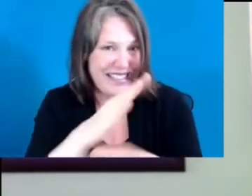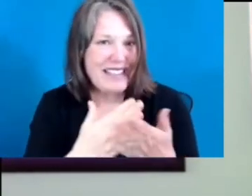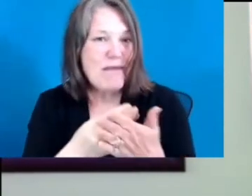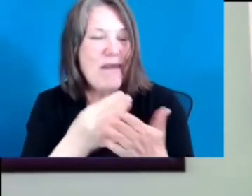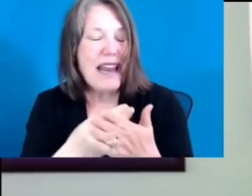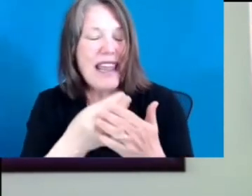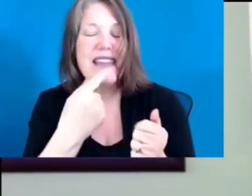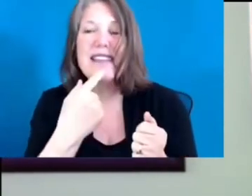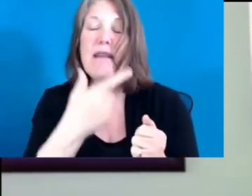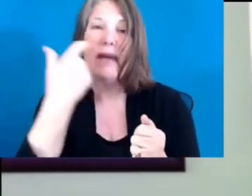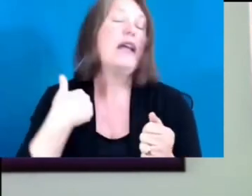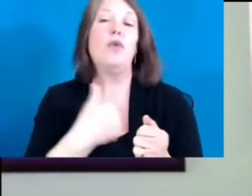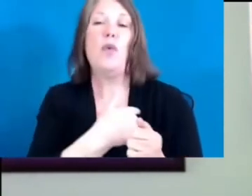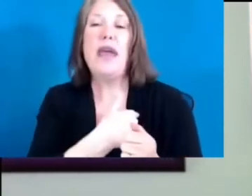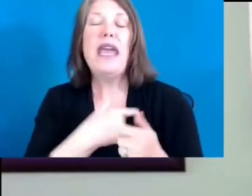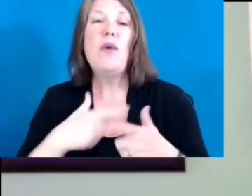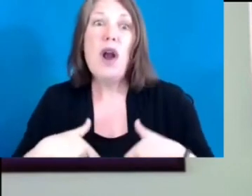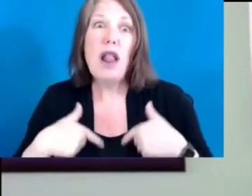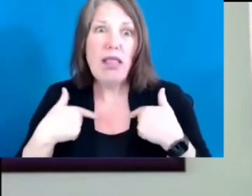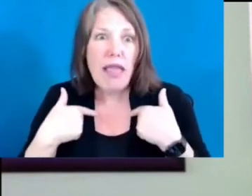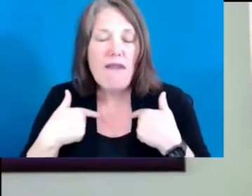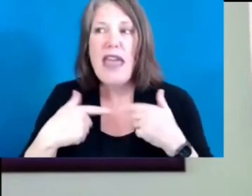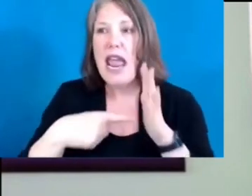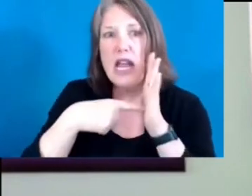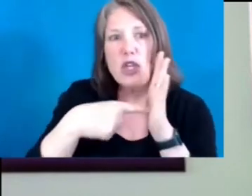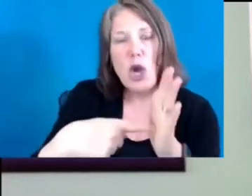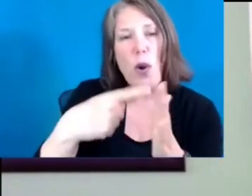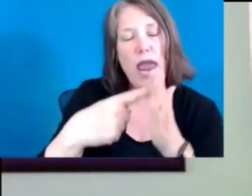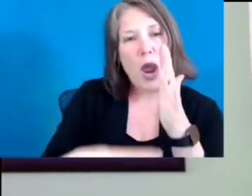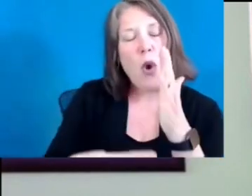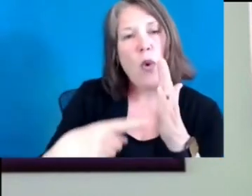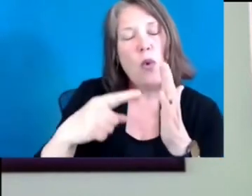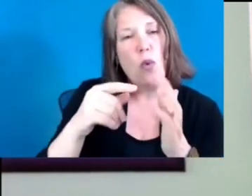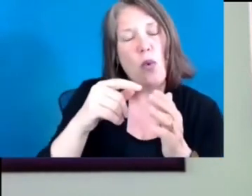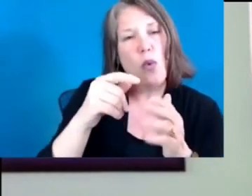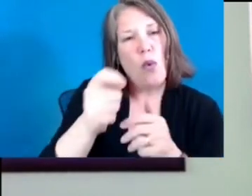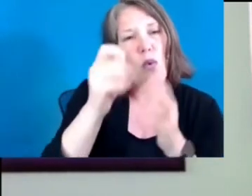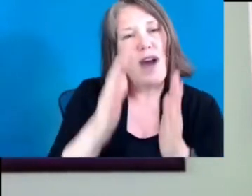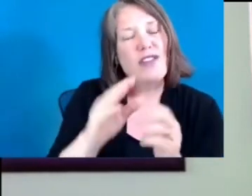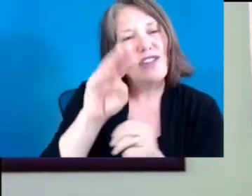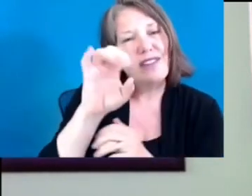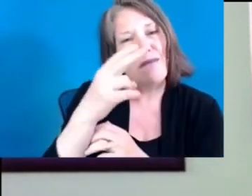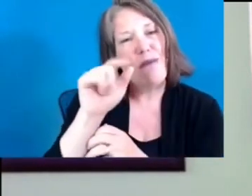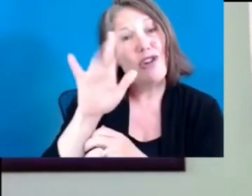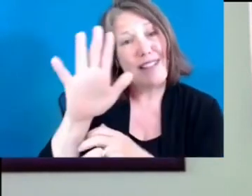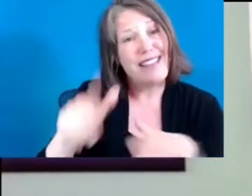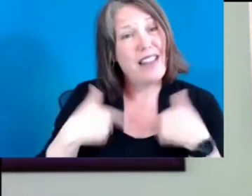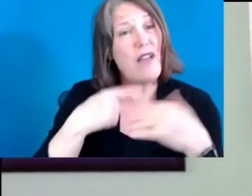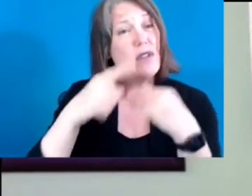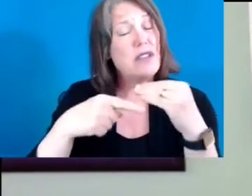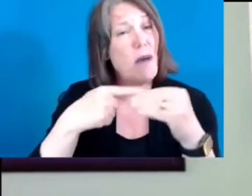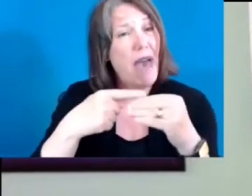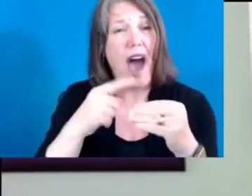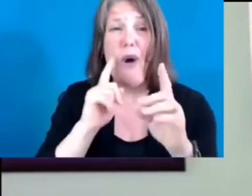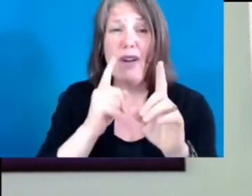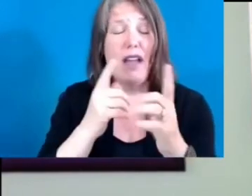what Justice Marshall's life was all about. And I just want to say this, and I'm going to close, because I think this is really what we need right